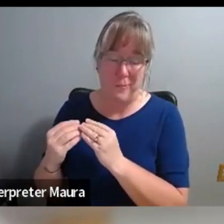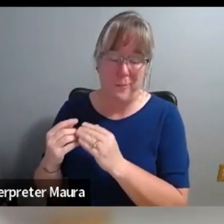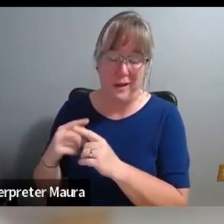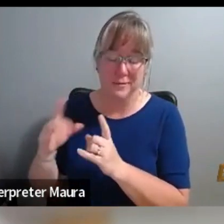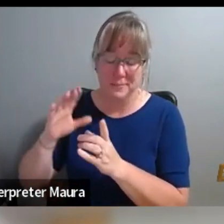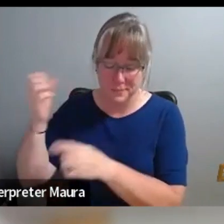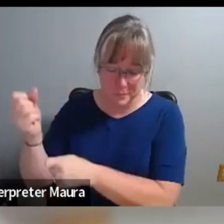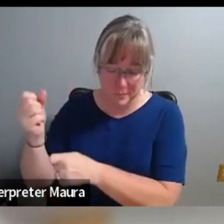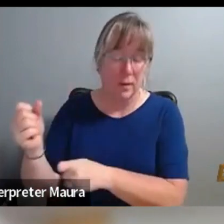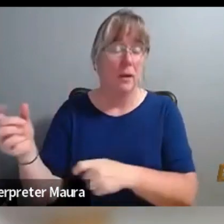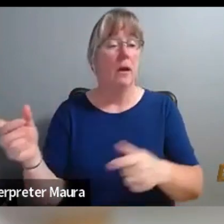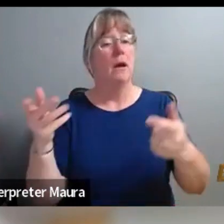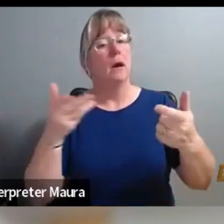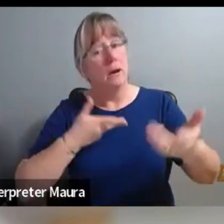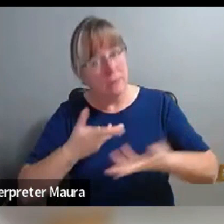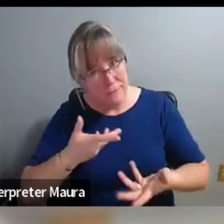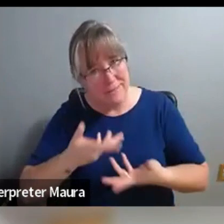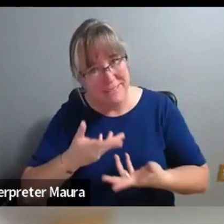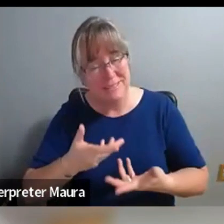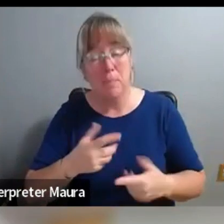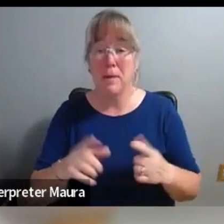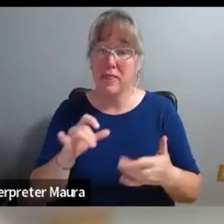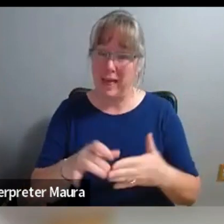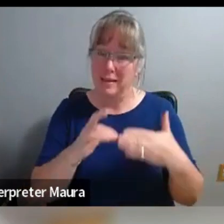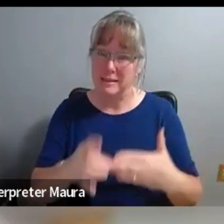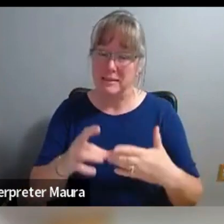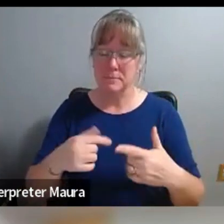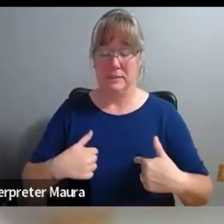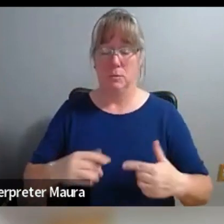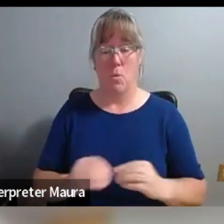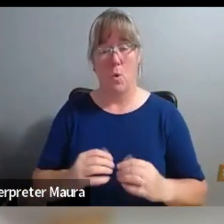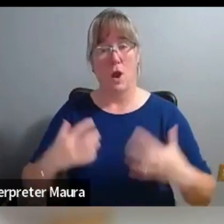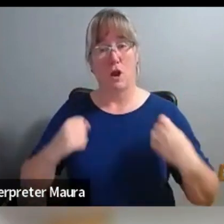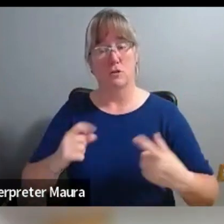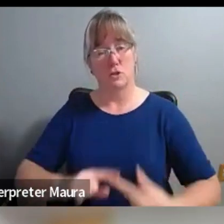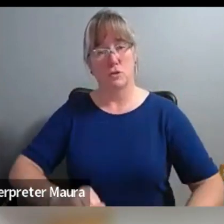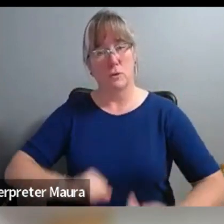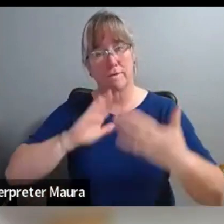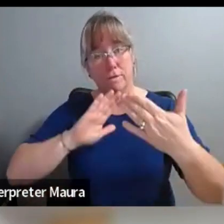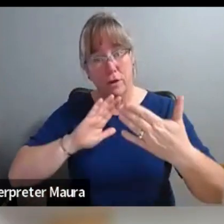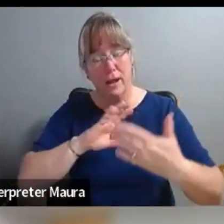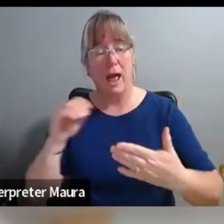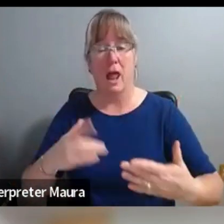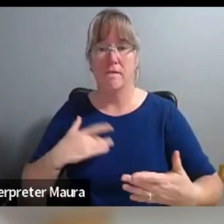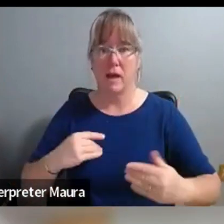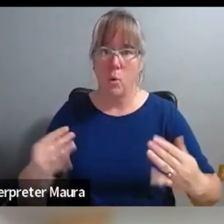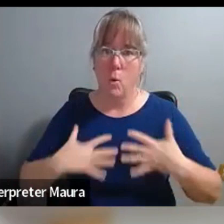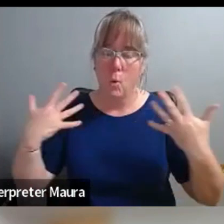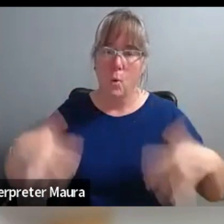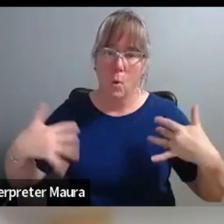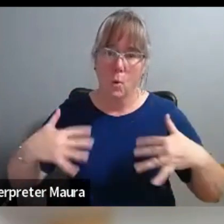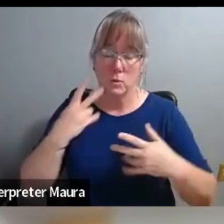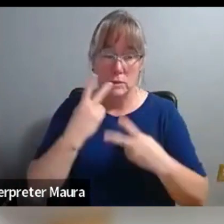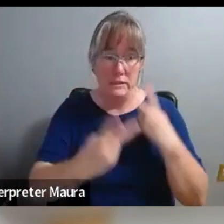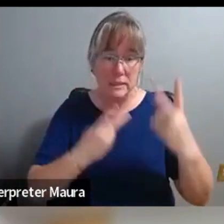it, it helped me to be more courageous and confronting and it was very inspiring to see people, um,